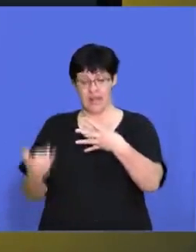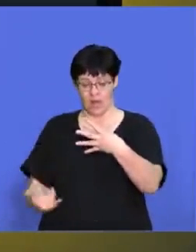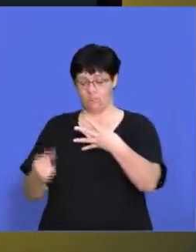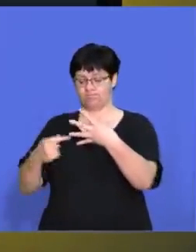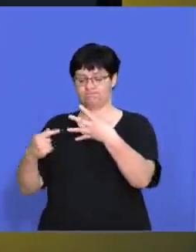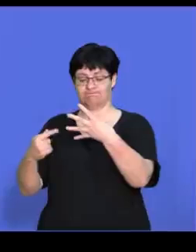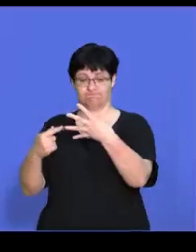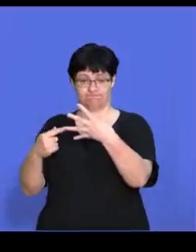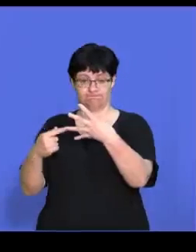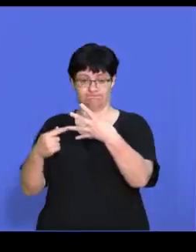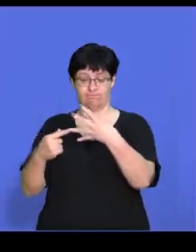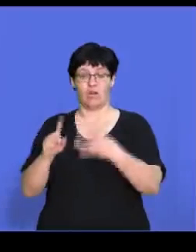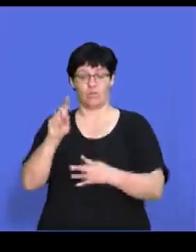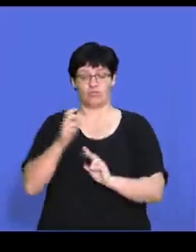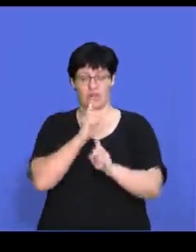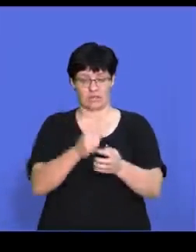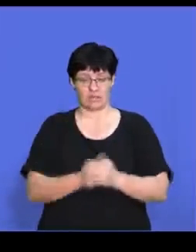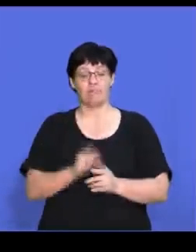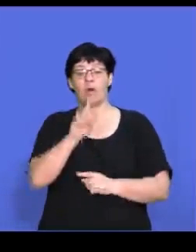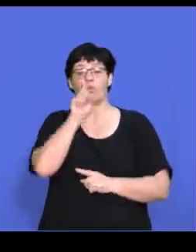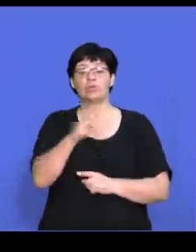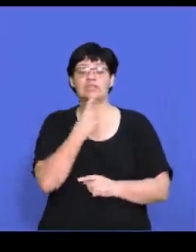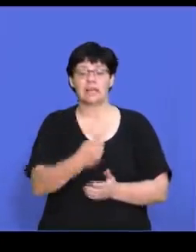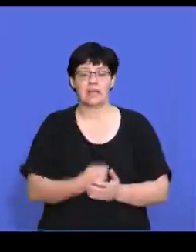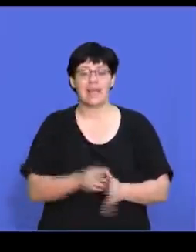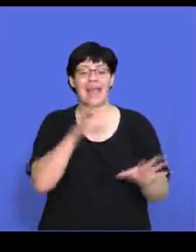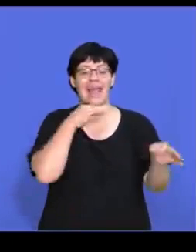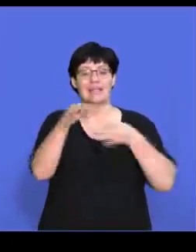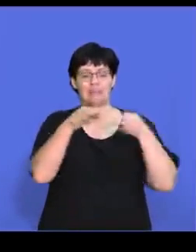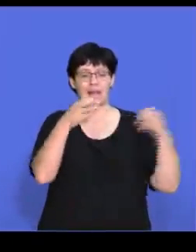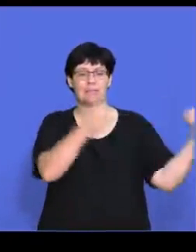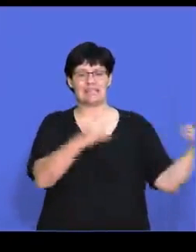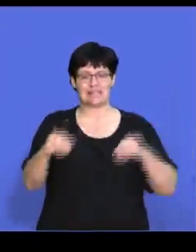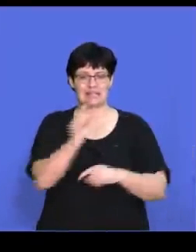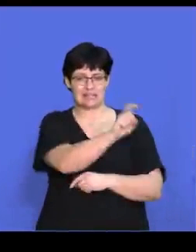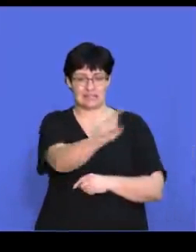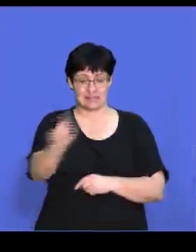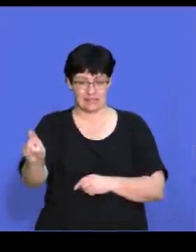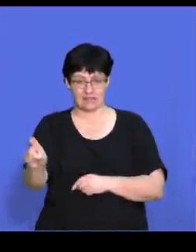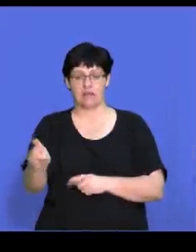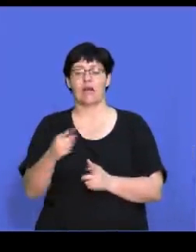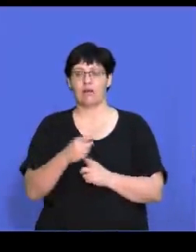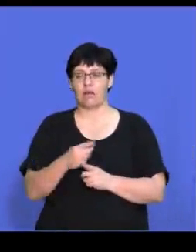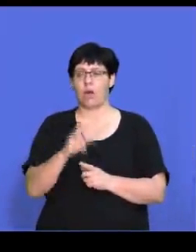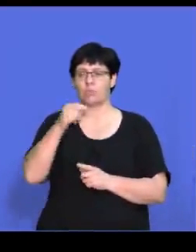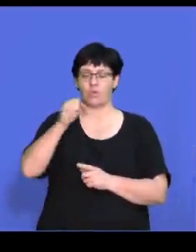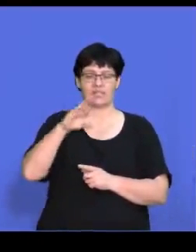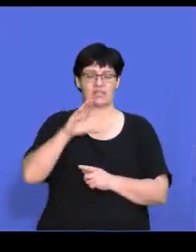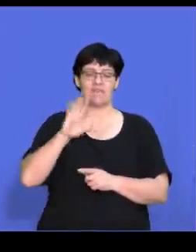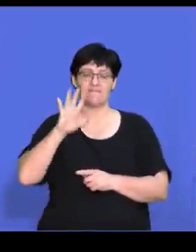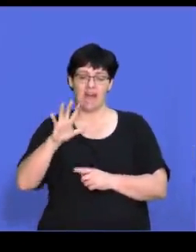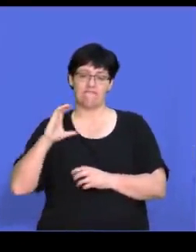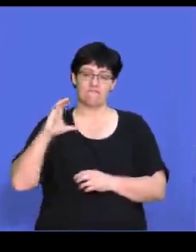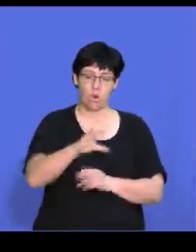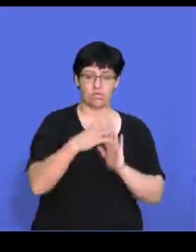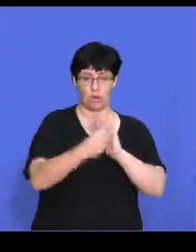our question. So the question asks, explain how businesses could apply Porter's five forces model to analyze